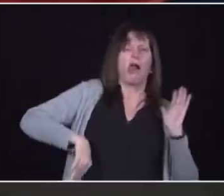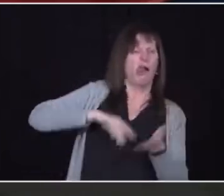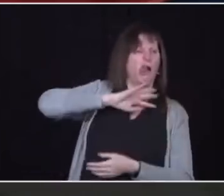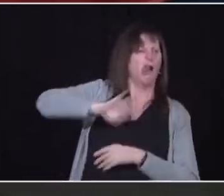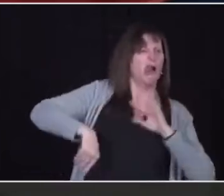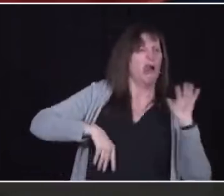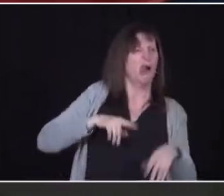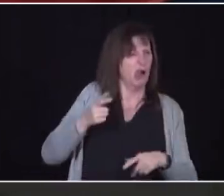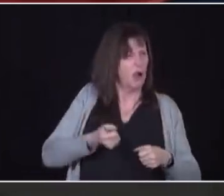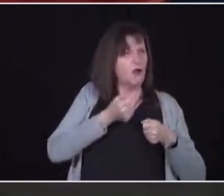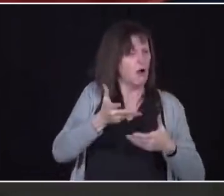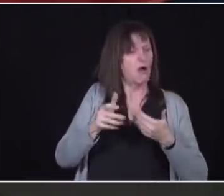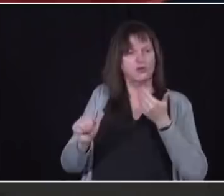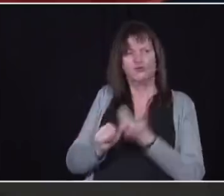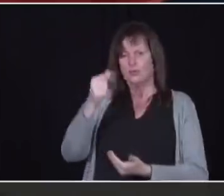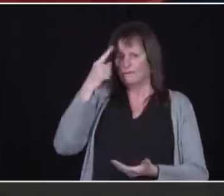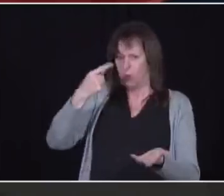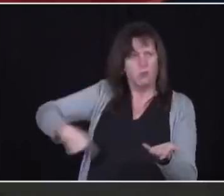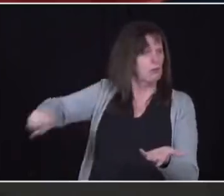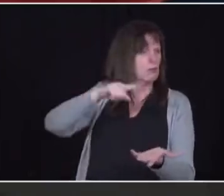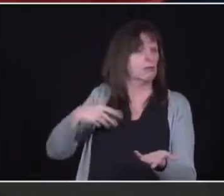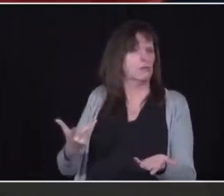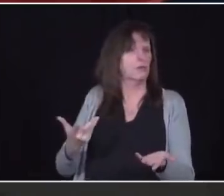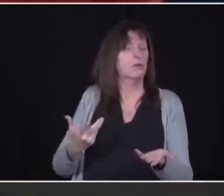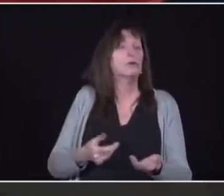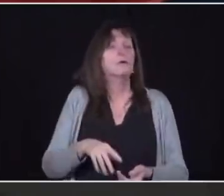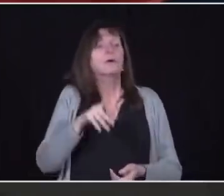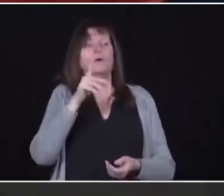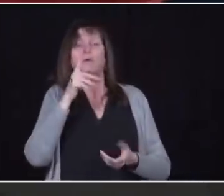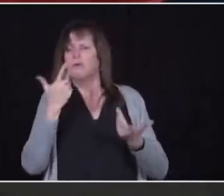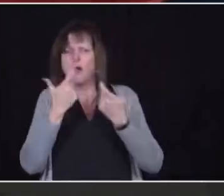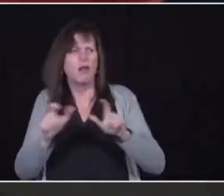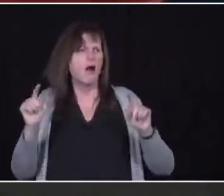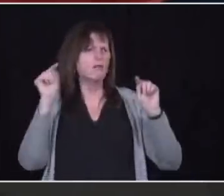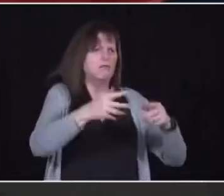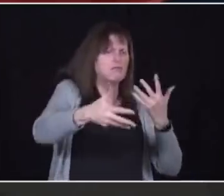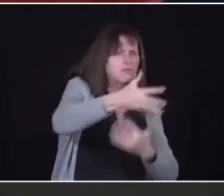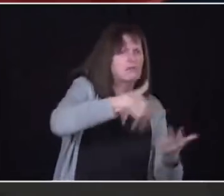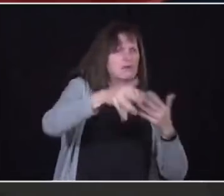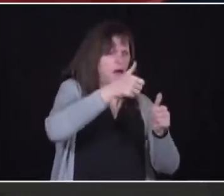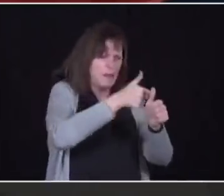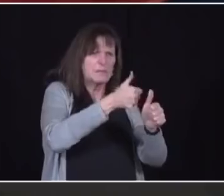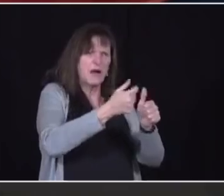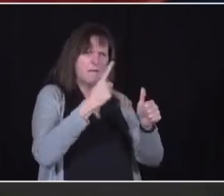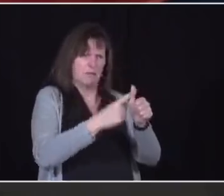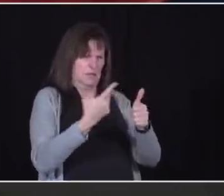order. Those gathering in large groups continuing to put themselves and others at risk.